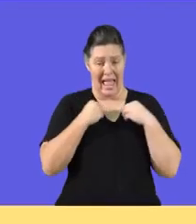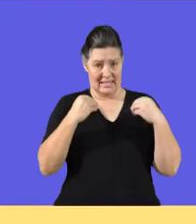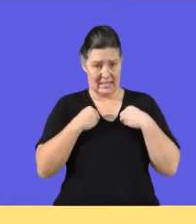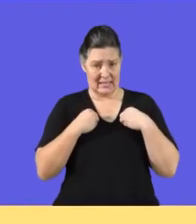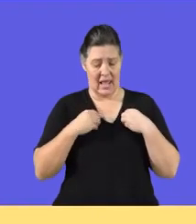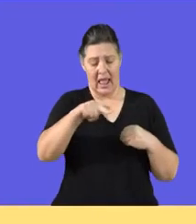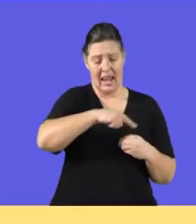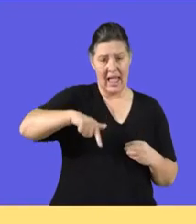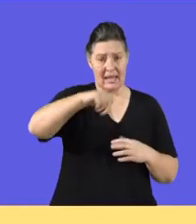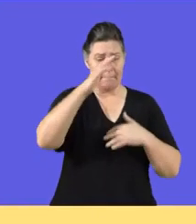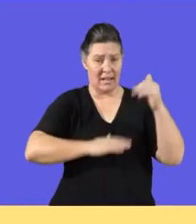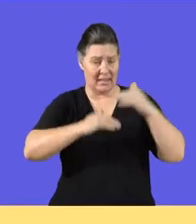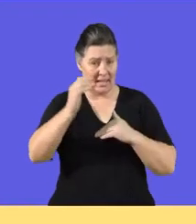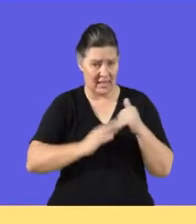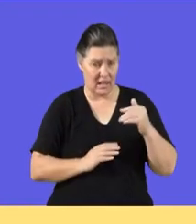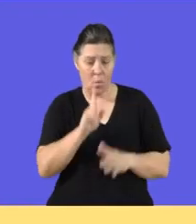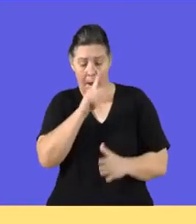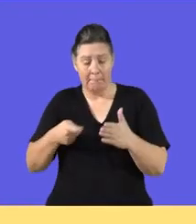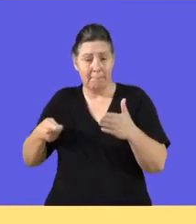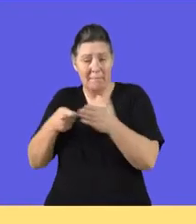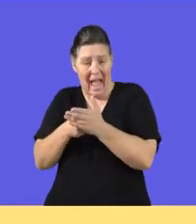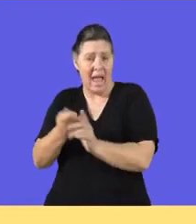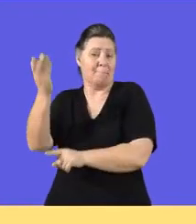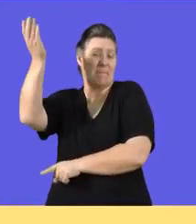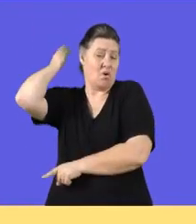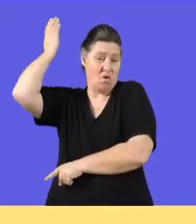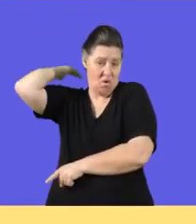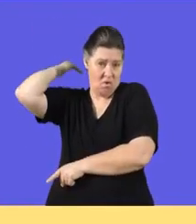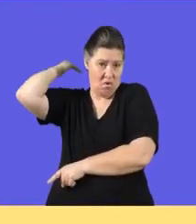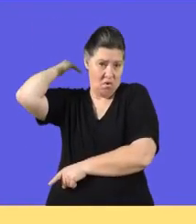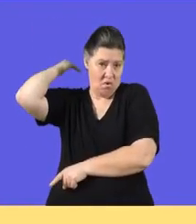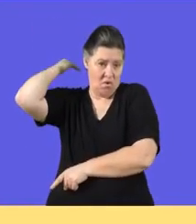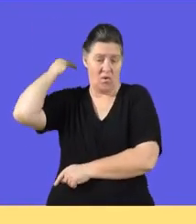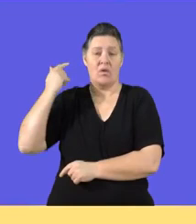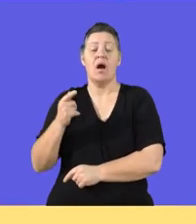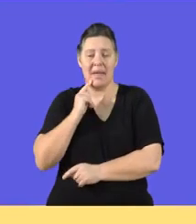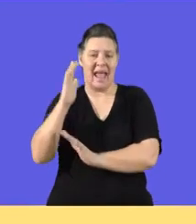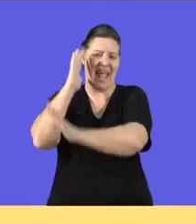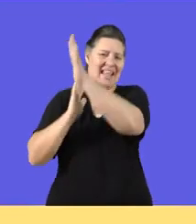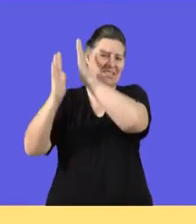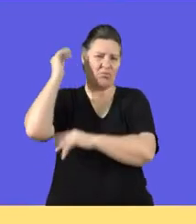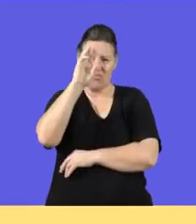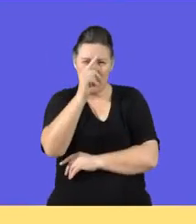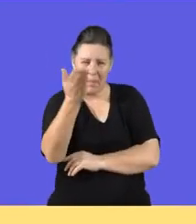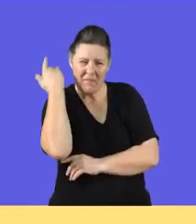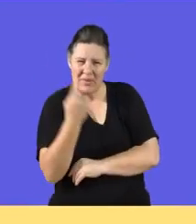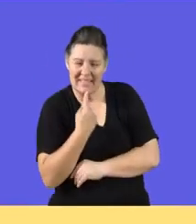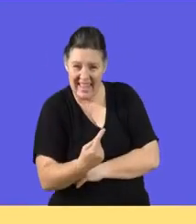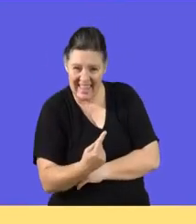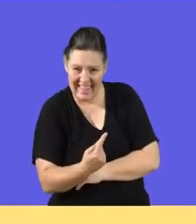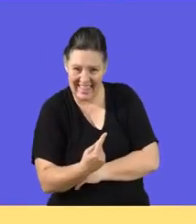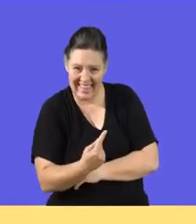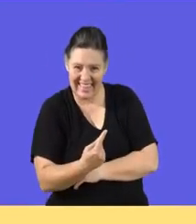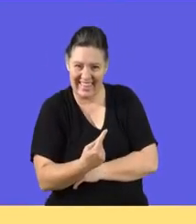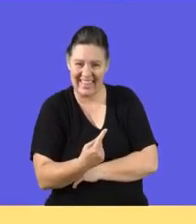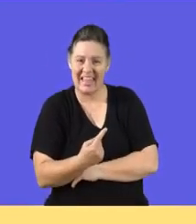our assets, which is London buildings, remember when we buy them in the past, we talk about history. Remember